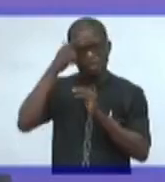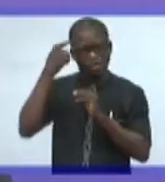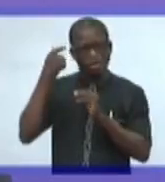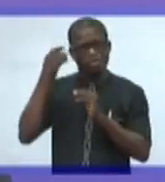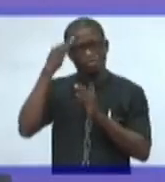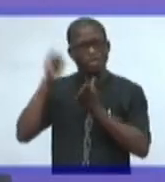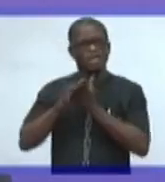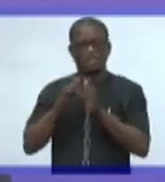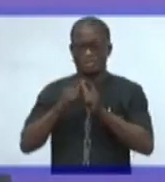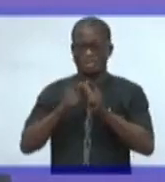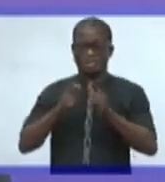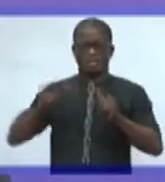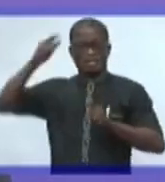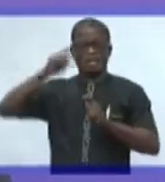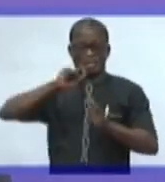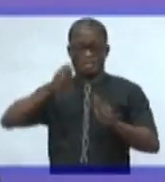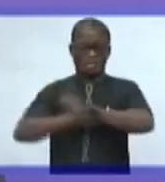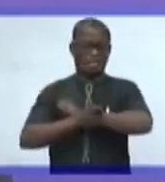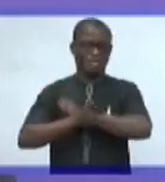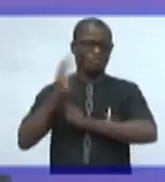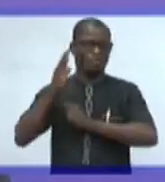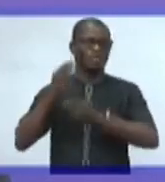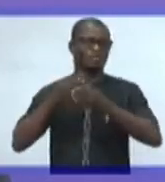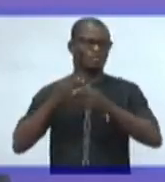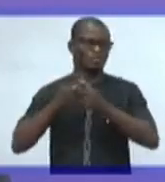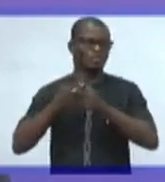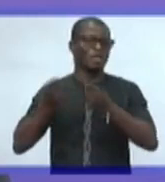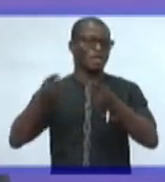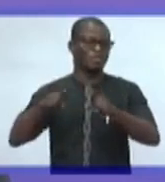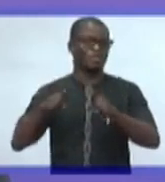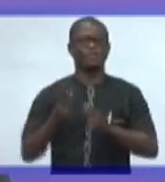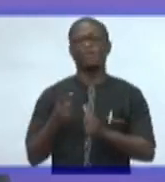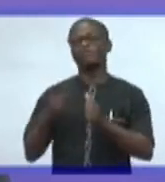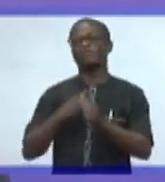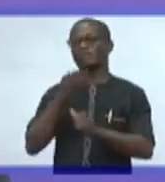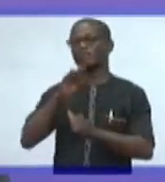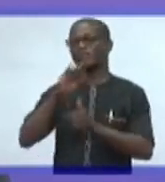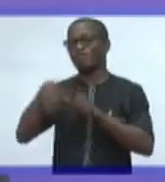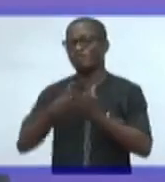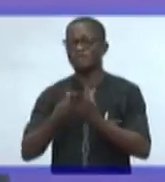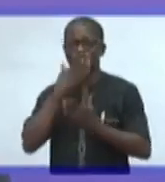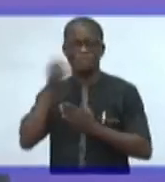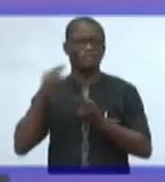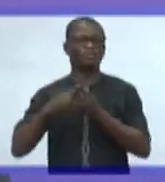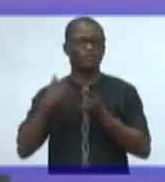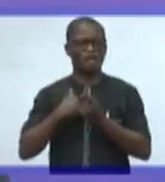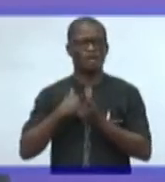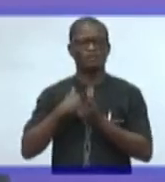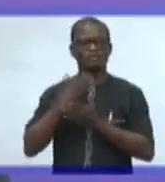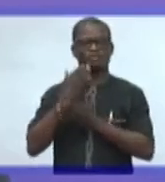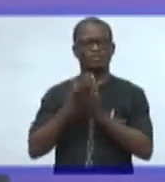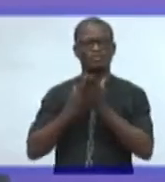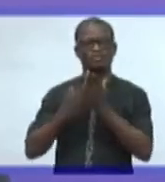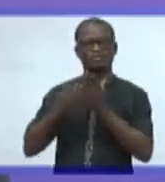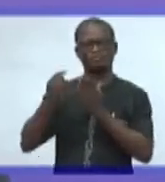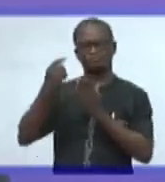about to happen. First of all, it is better to have brain drain than to have a